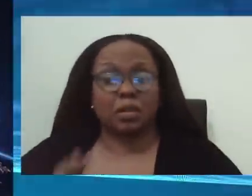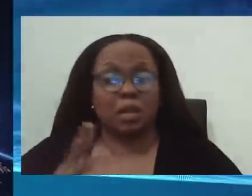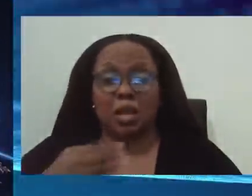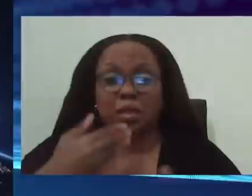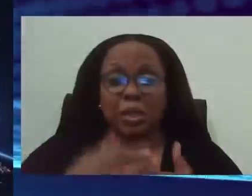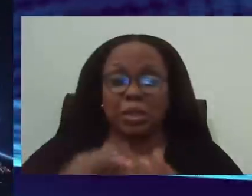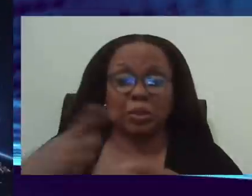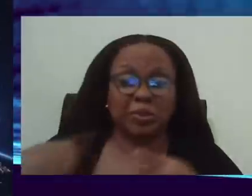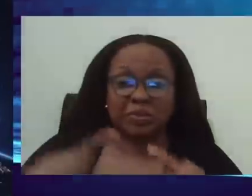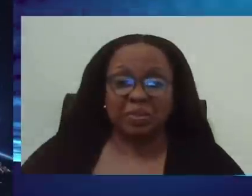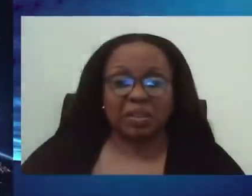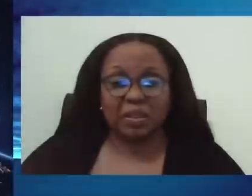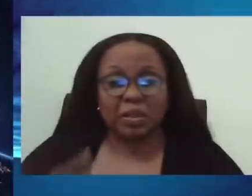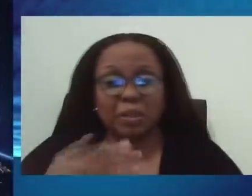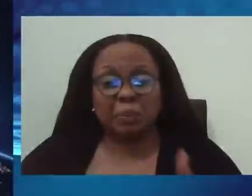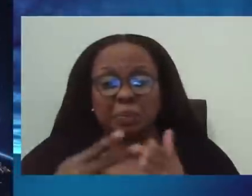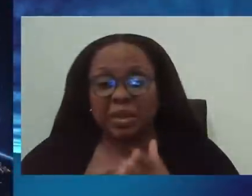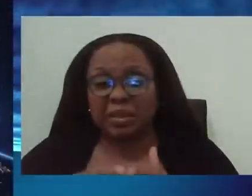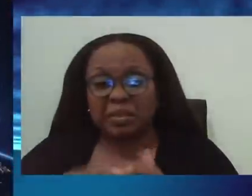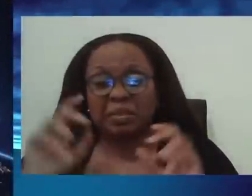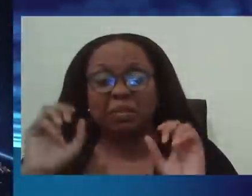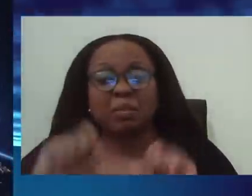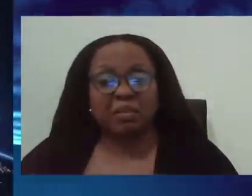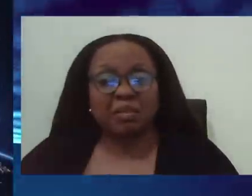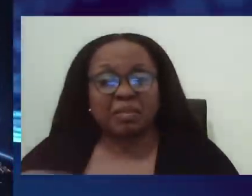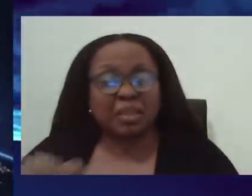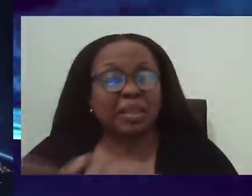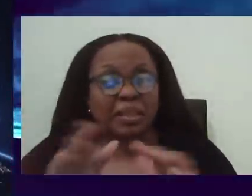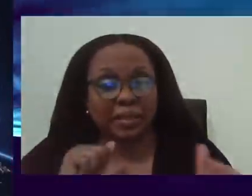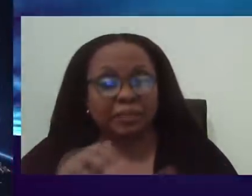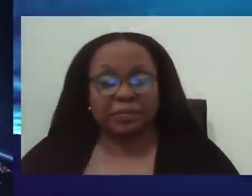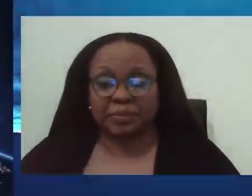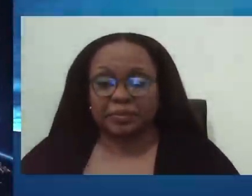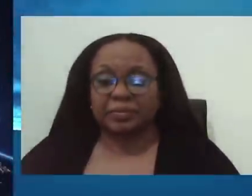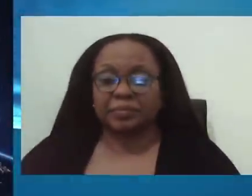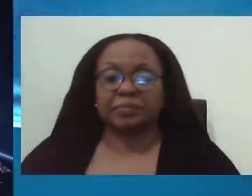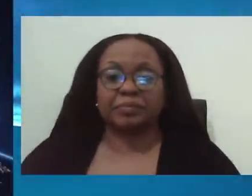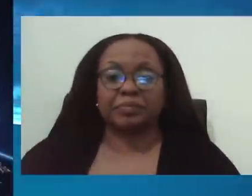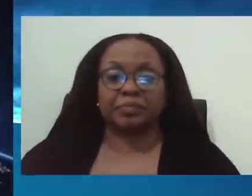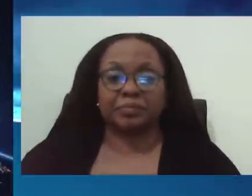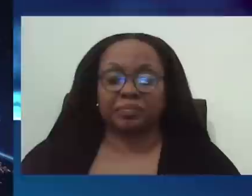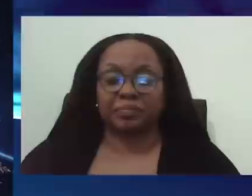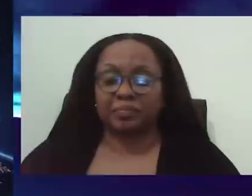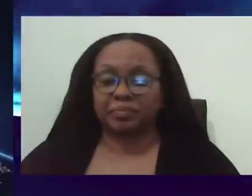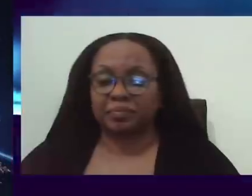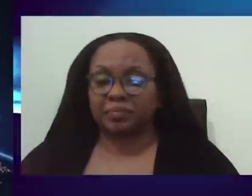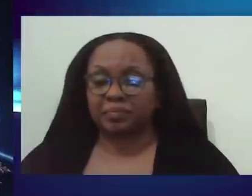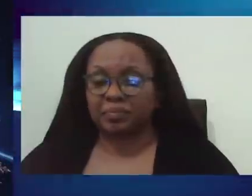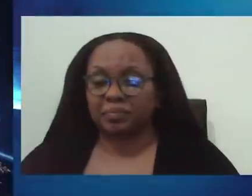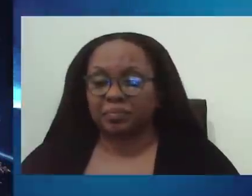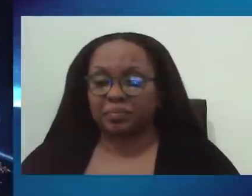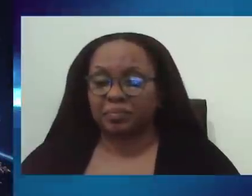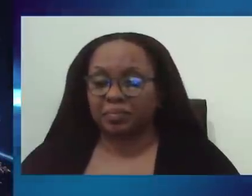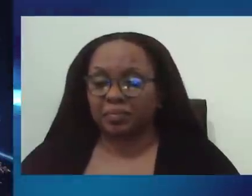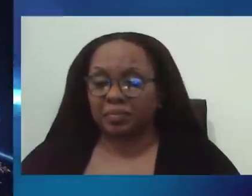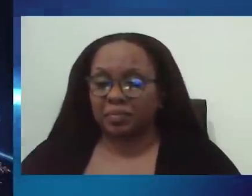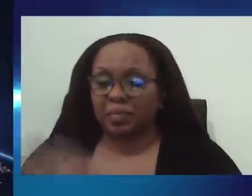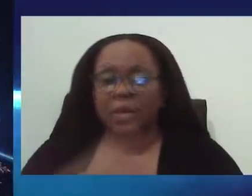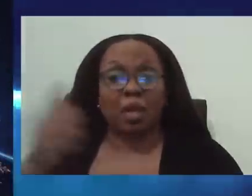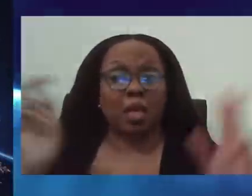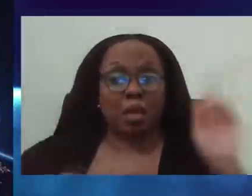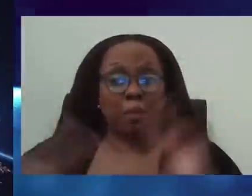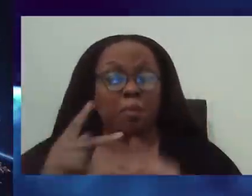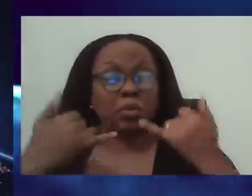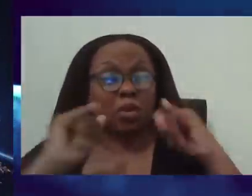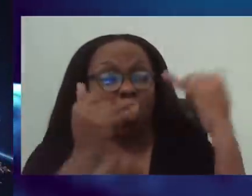most likely you are fit for discharge. Um, the other persons who are not in that time period, and essentially you're still waiting. We